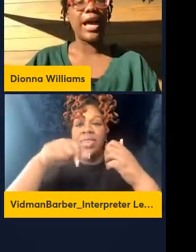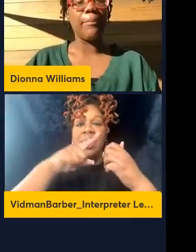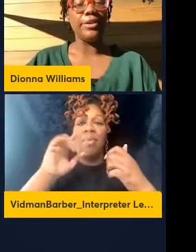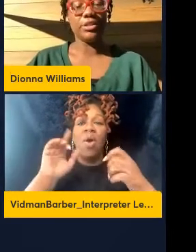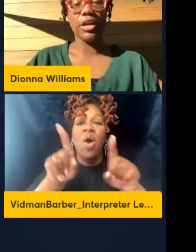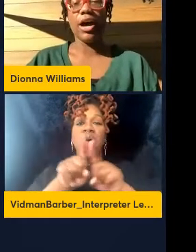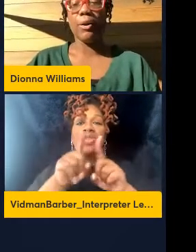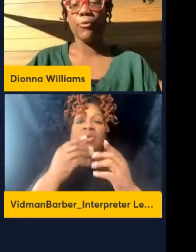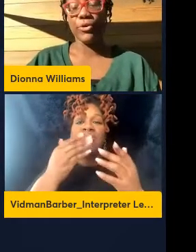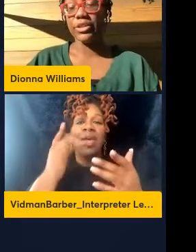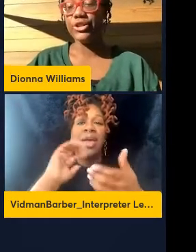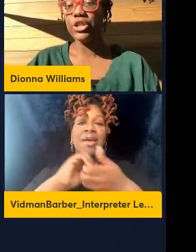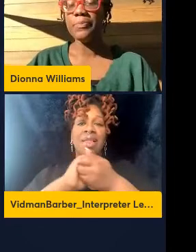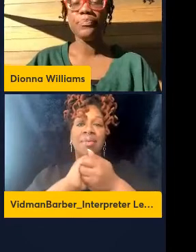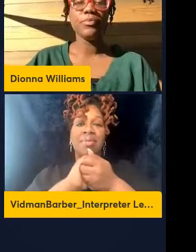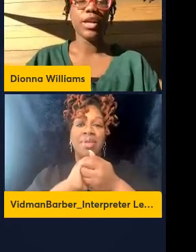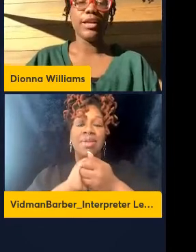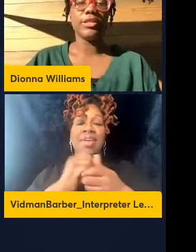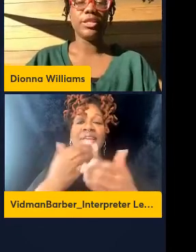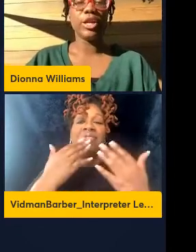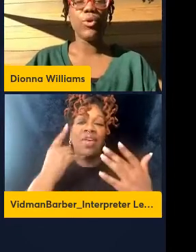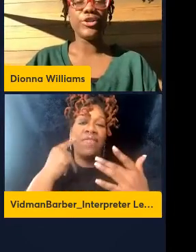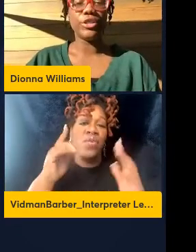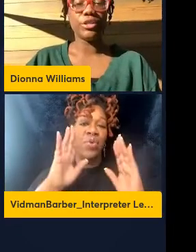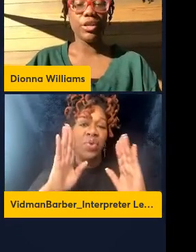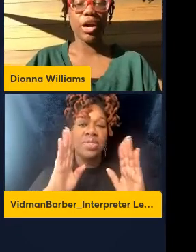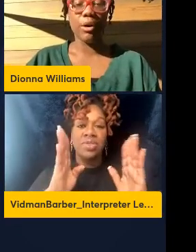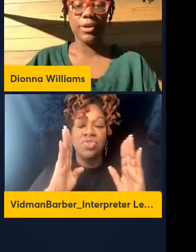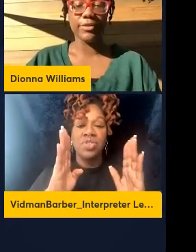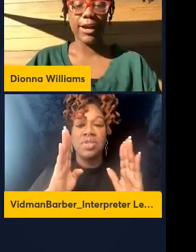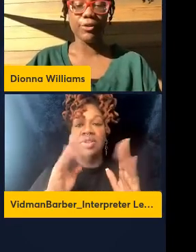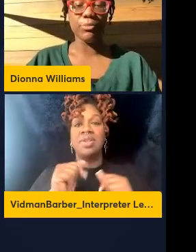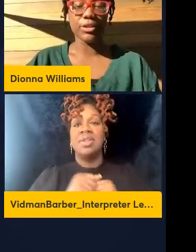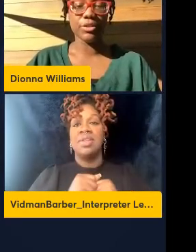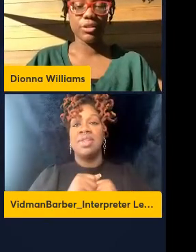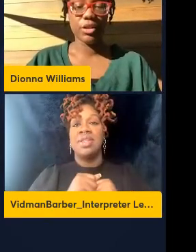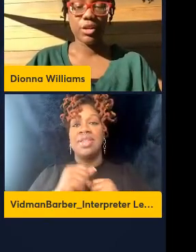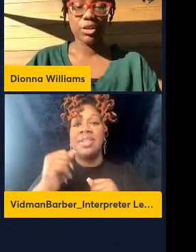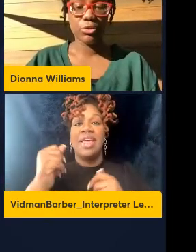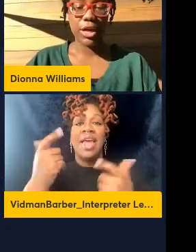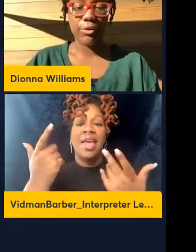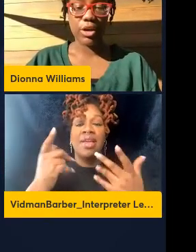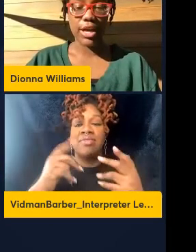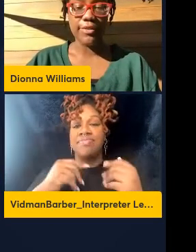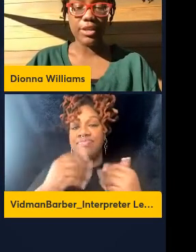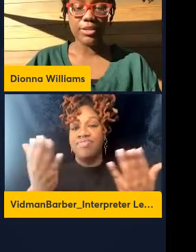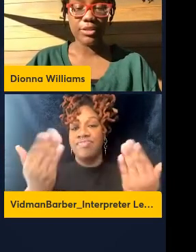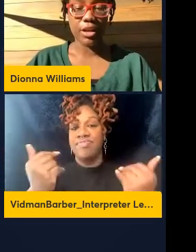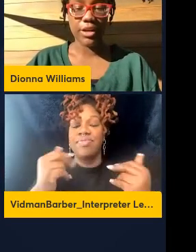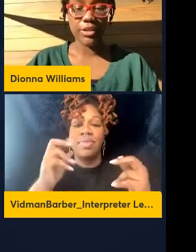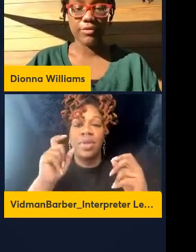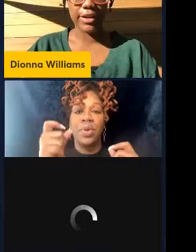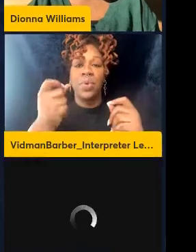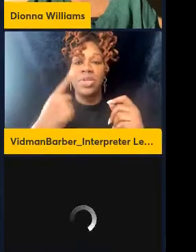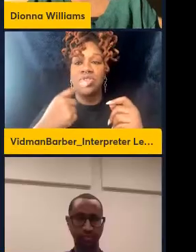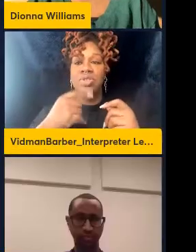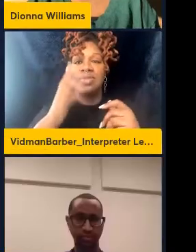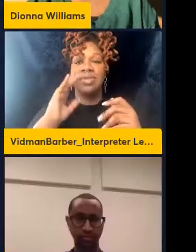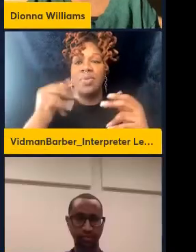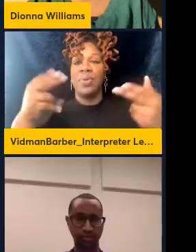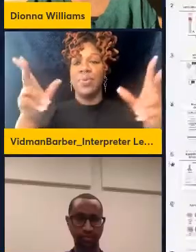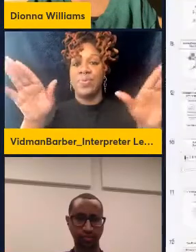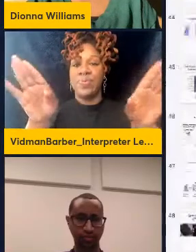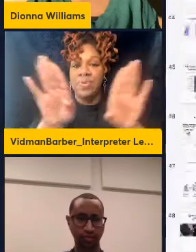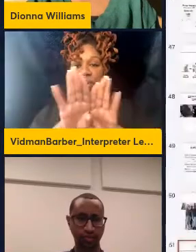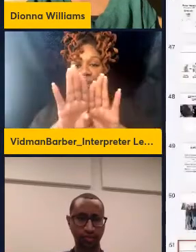and I'm really happy for your attention and to take questions if time permits. So I will end these slides, if I can.